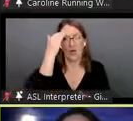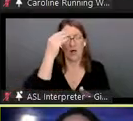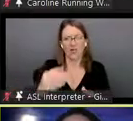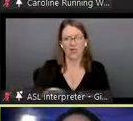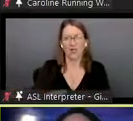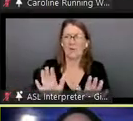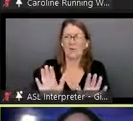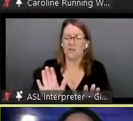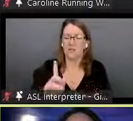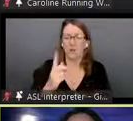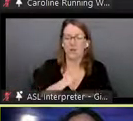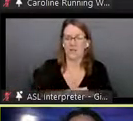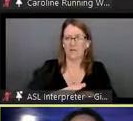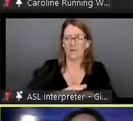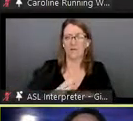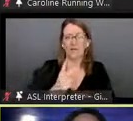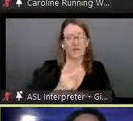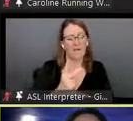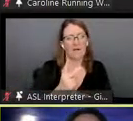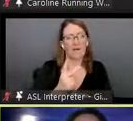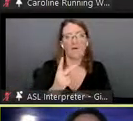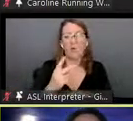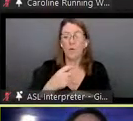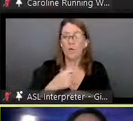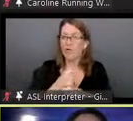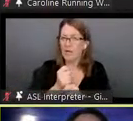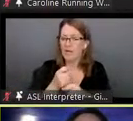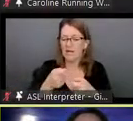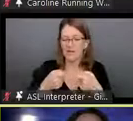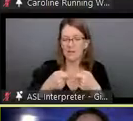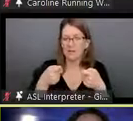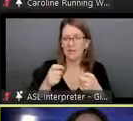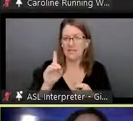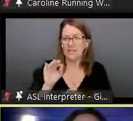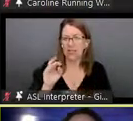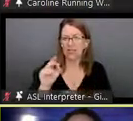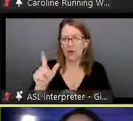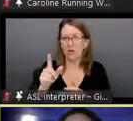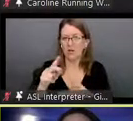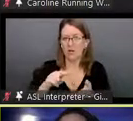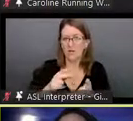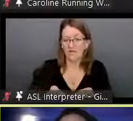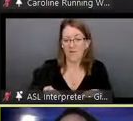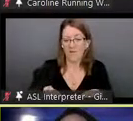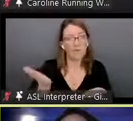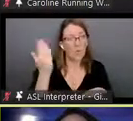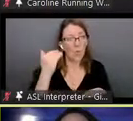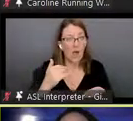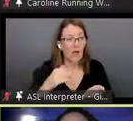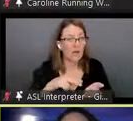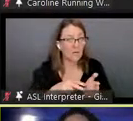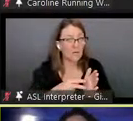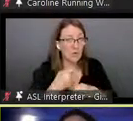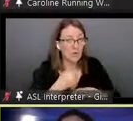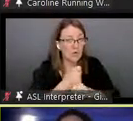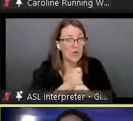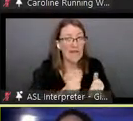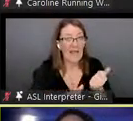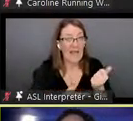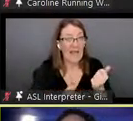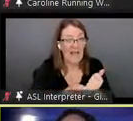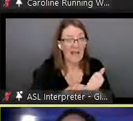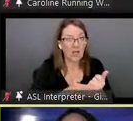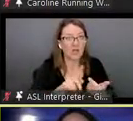devices is that we remember that the purpose of creating an aid to our learning is so that we